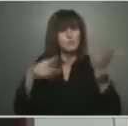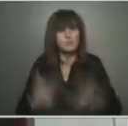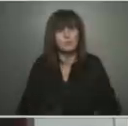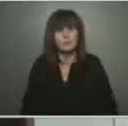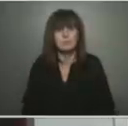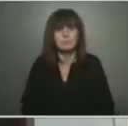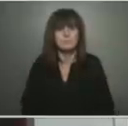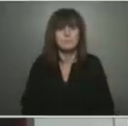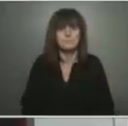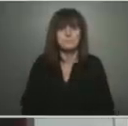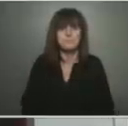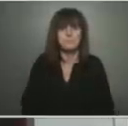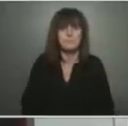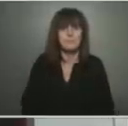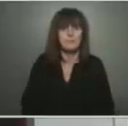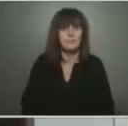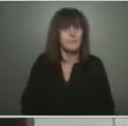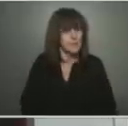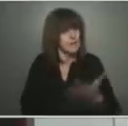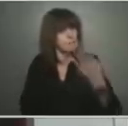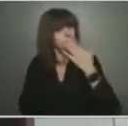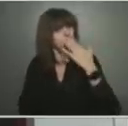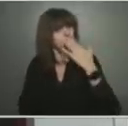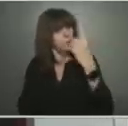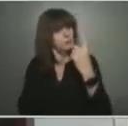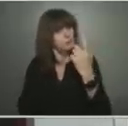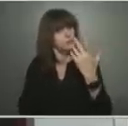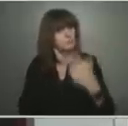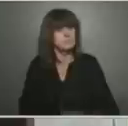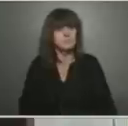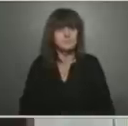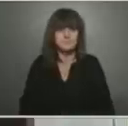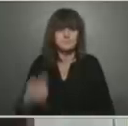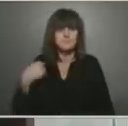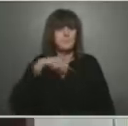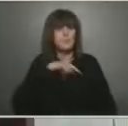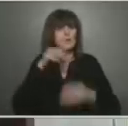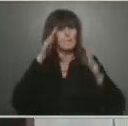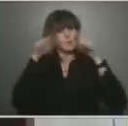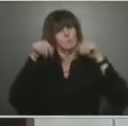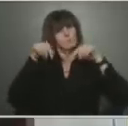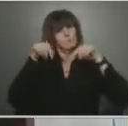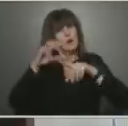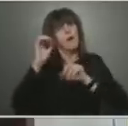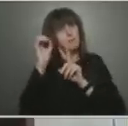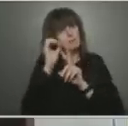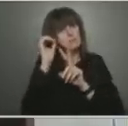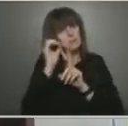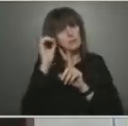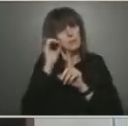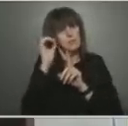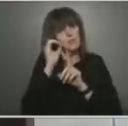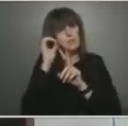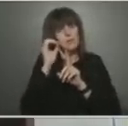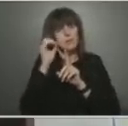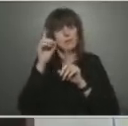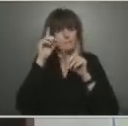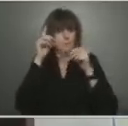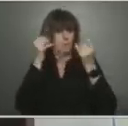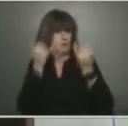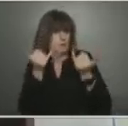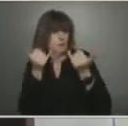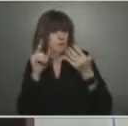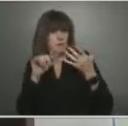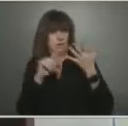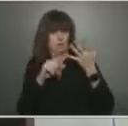question. And certainly we're focused on the Ontario situation. In Ontario, for this particular wave, we've been really concentrating on protecting